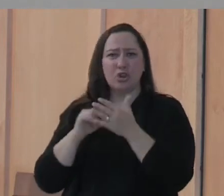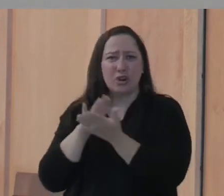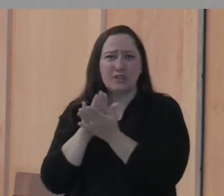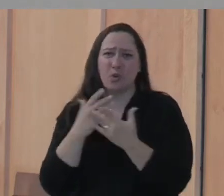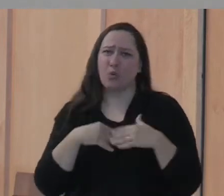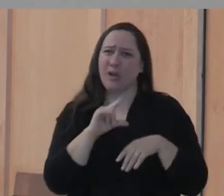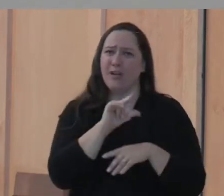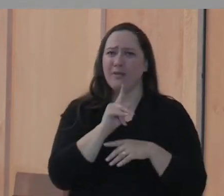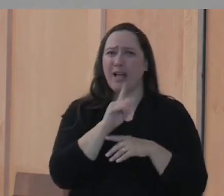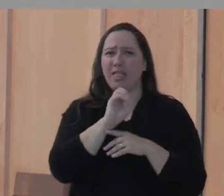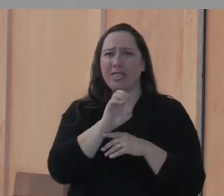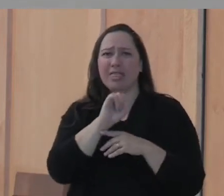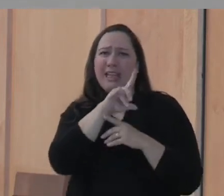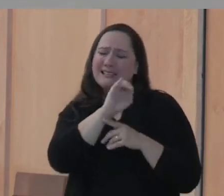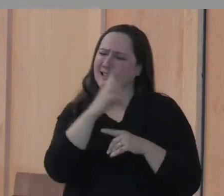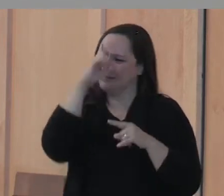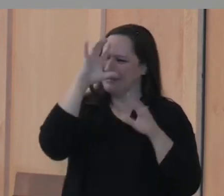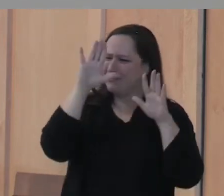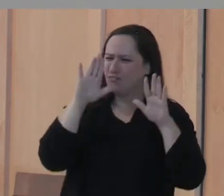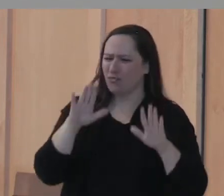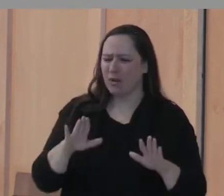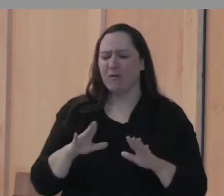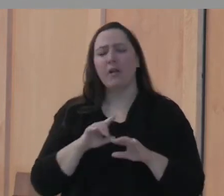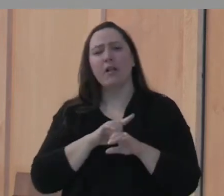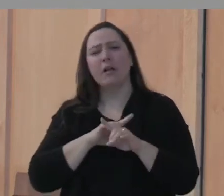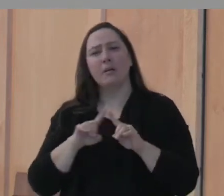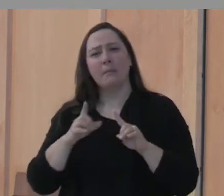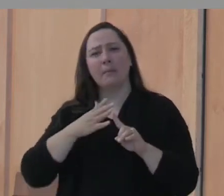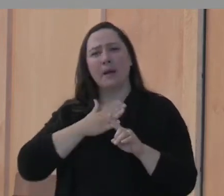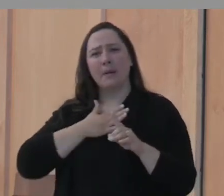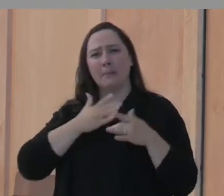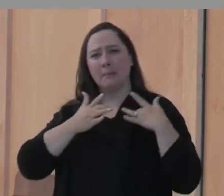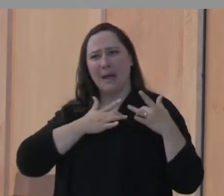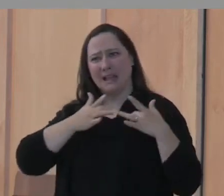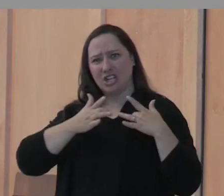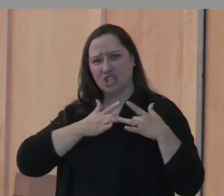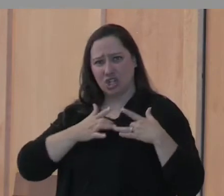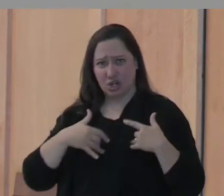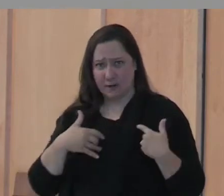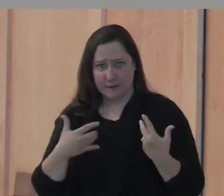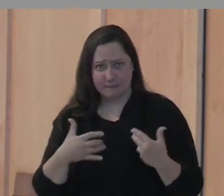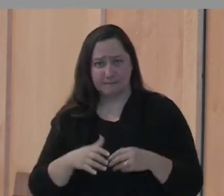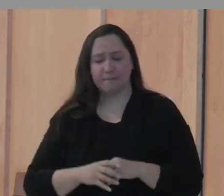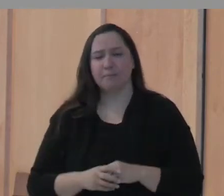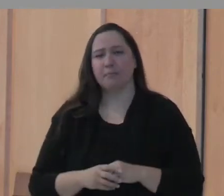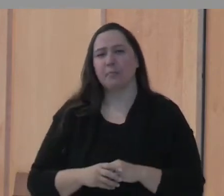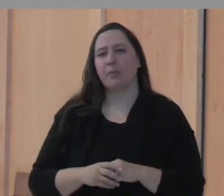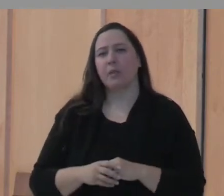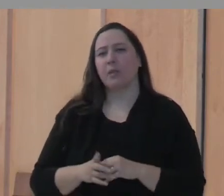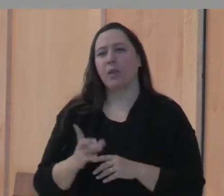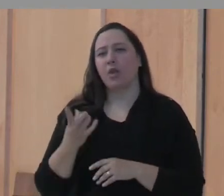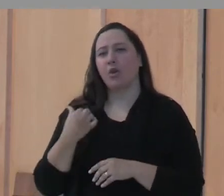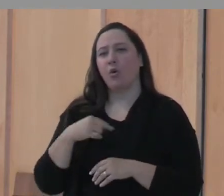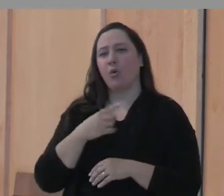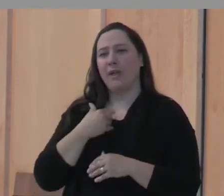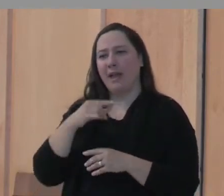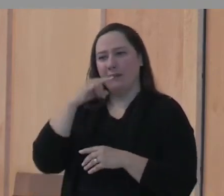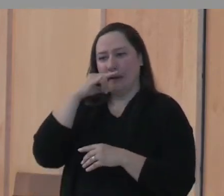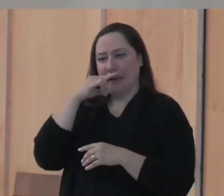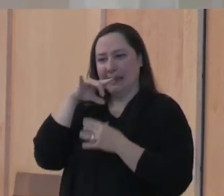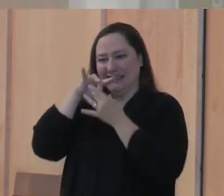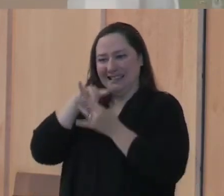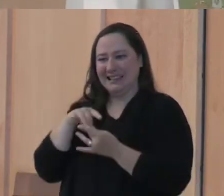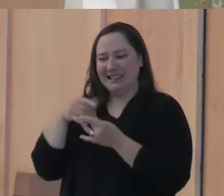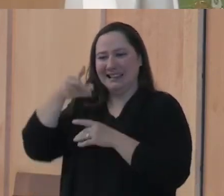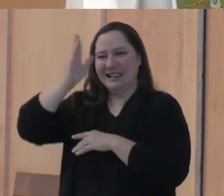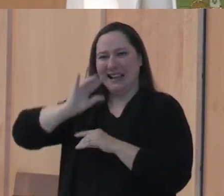street. I think that's wonderful for our young people. My concern sometimes as a pastor is this. We have our kids in God's word,